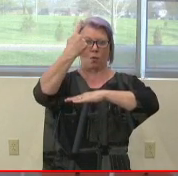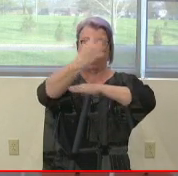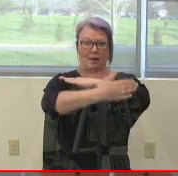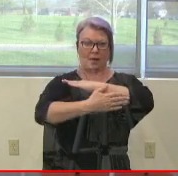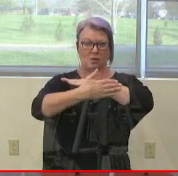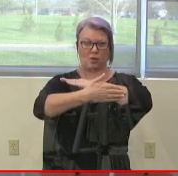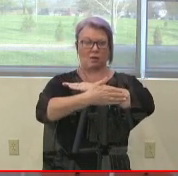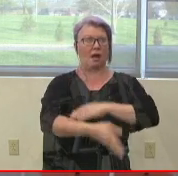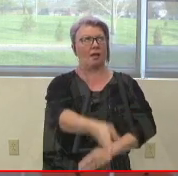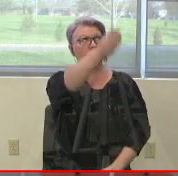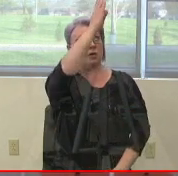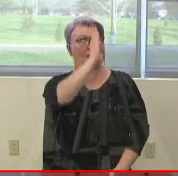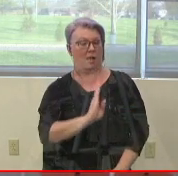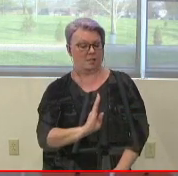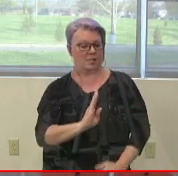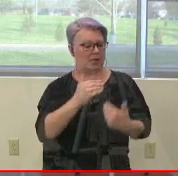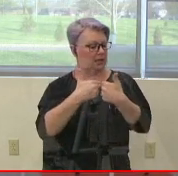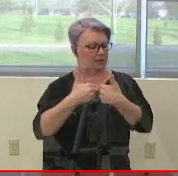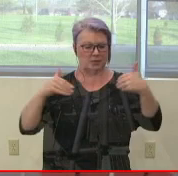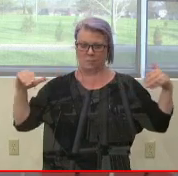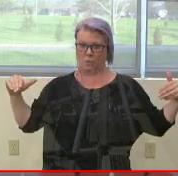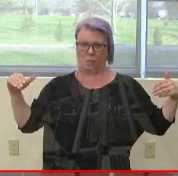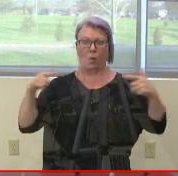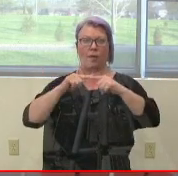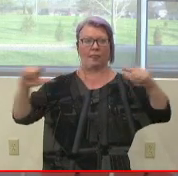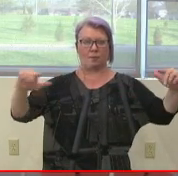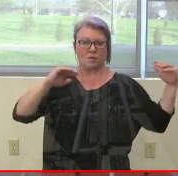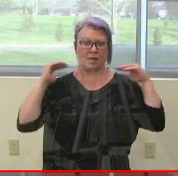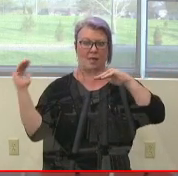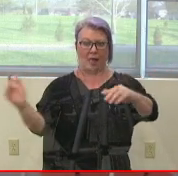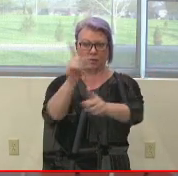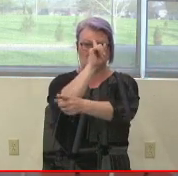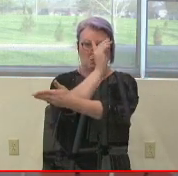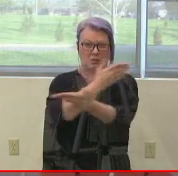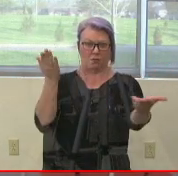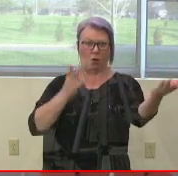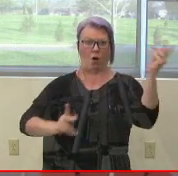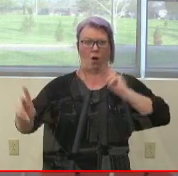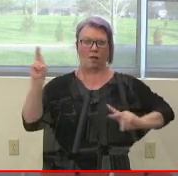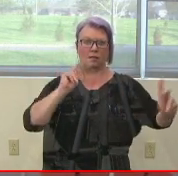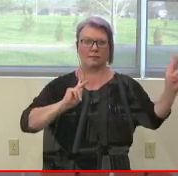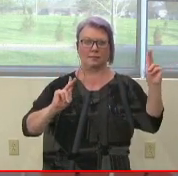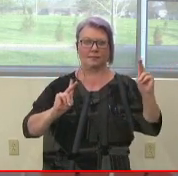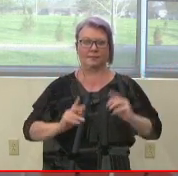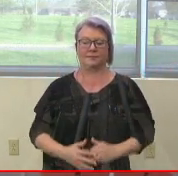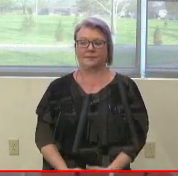one nation, under God, indivisible, with liberty and justice for all.